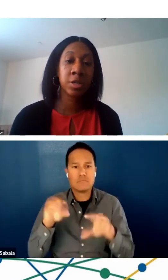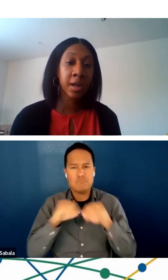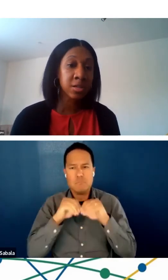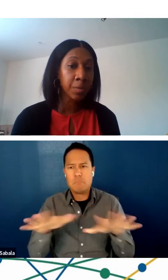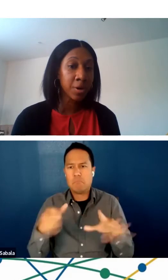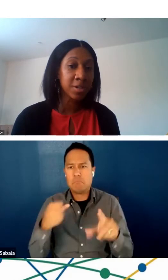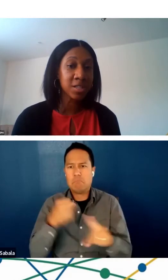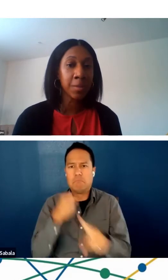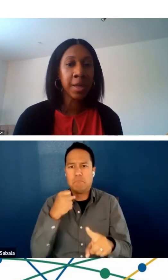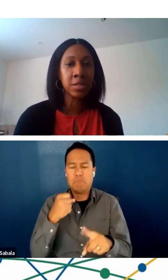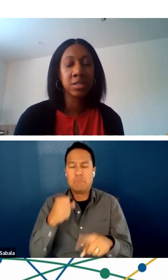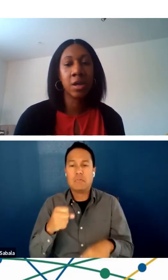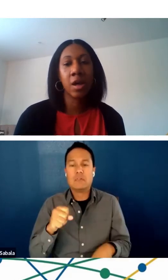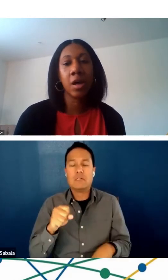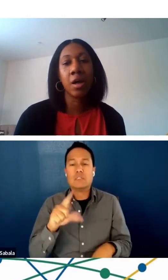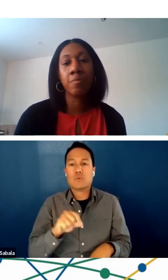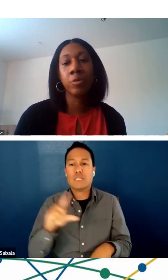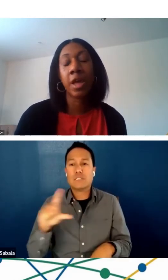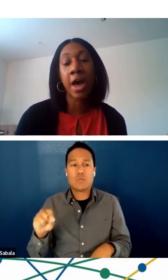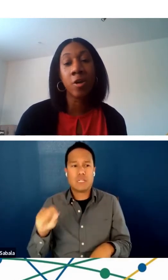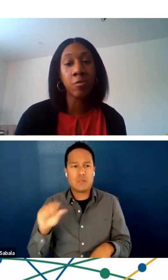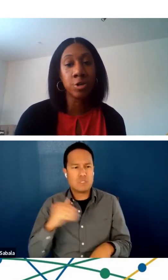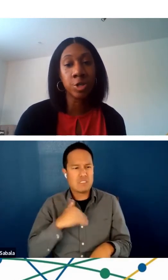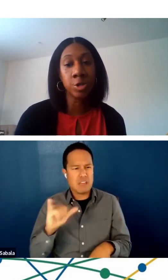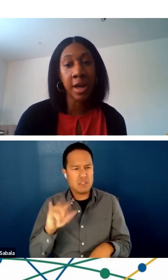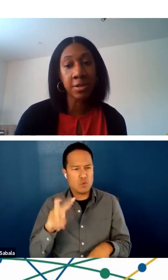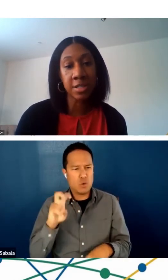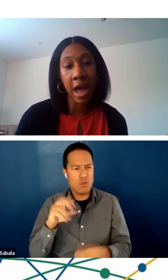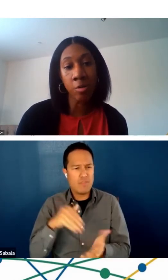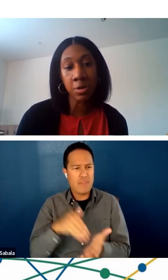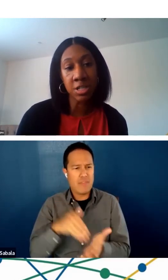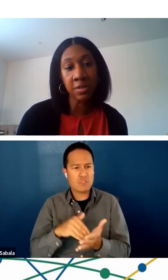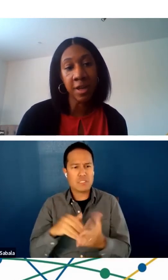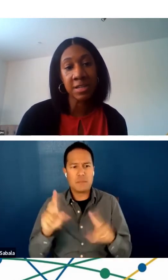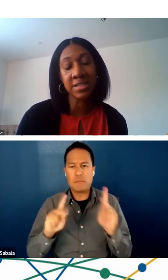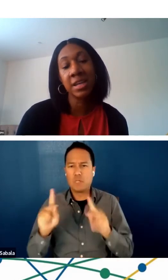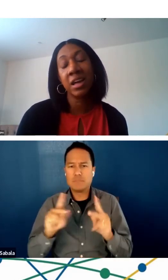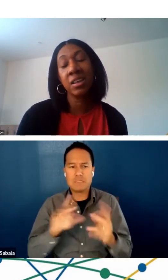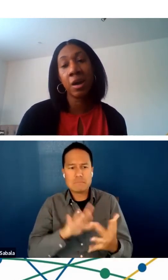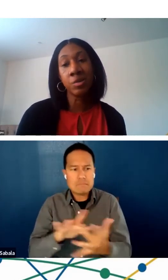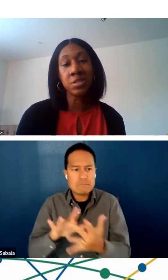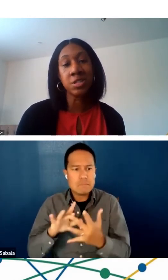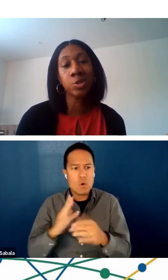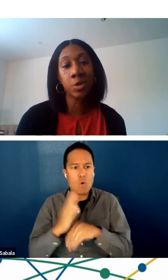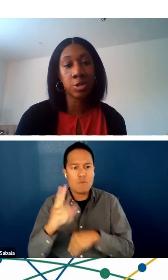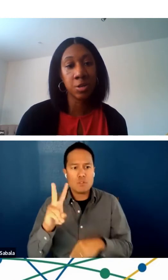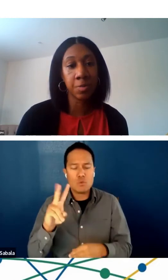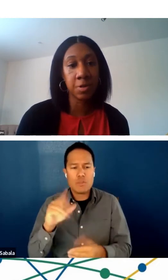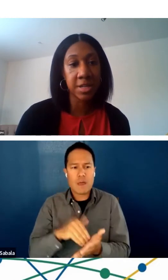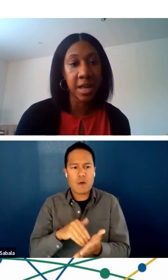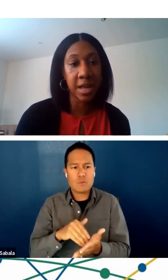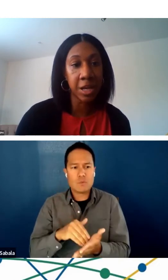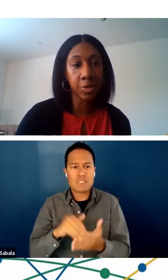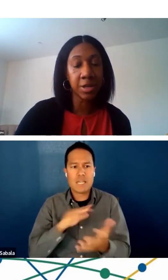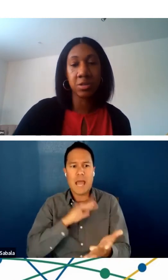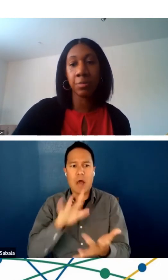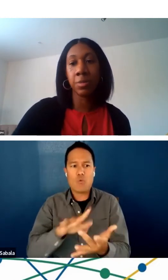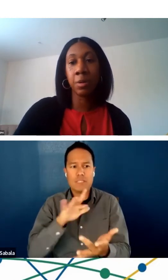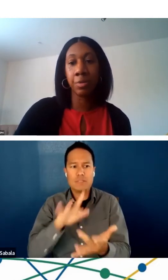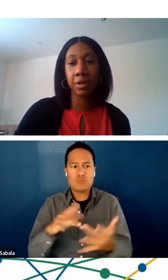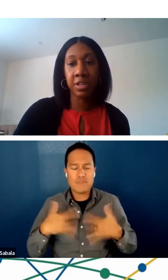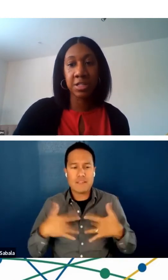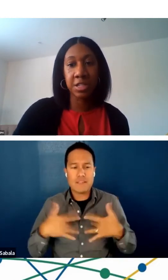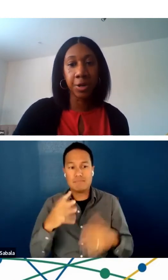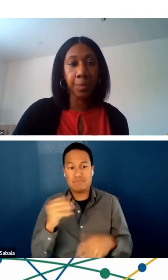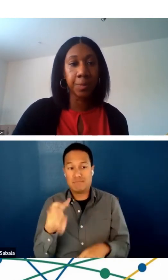200,000 participants, had over 2,000 outreach events, and that was a 200 percent increase